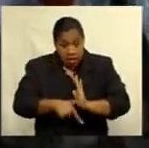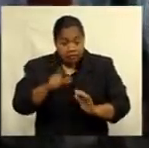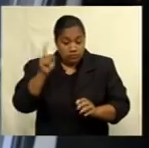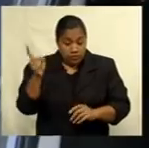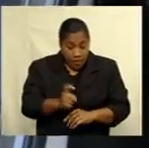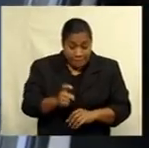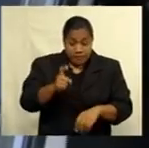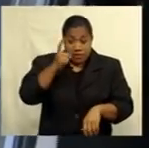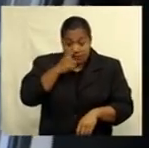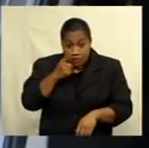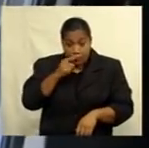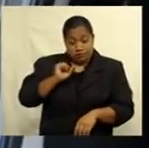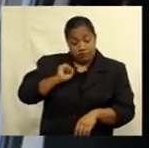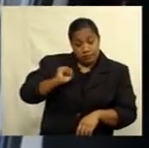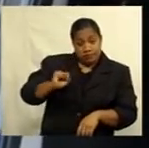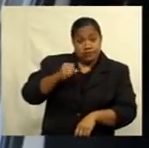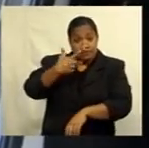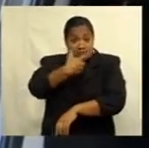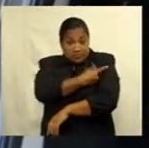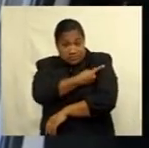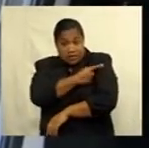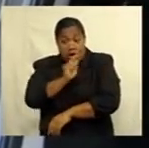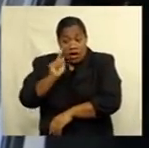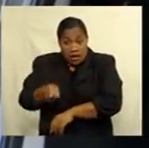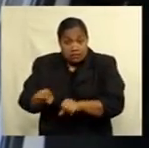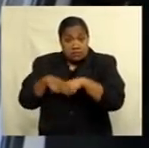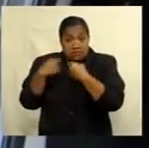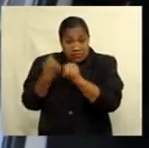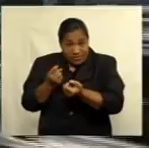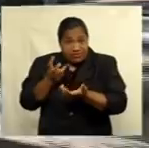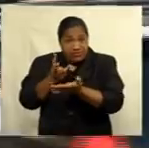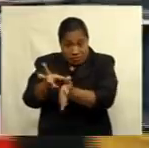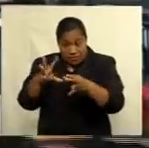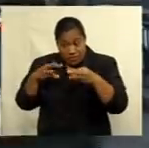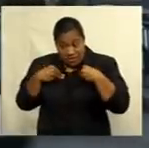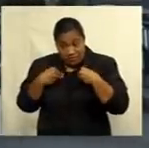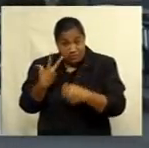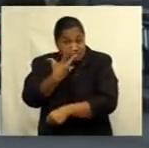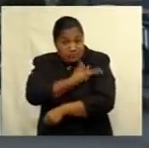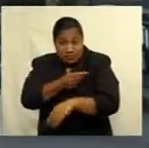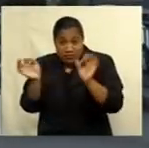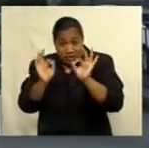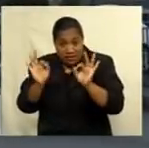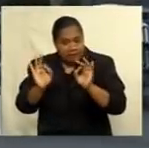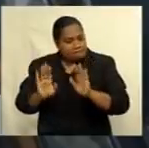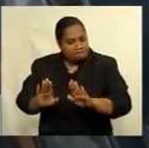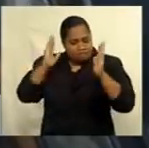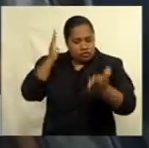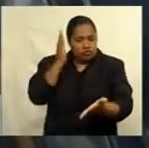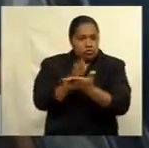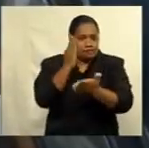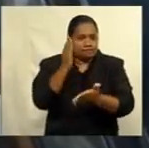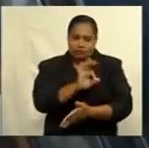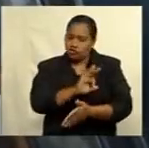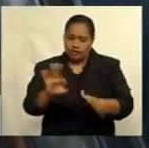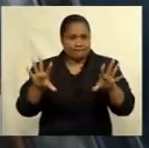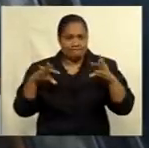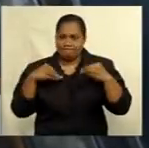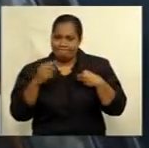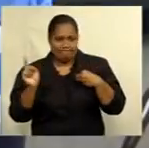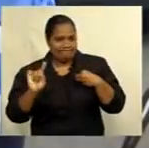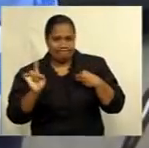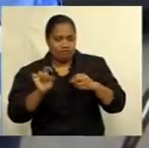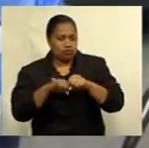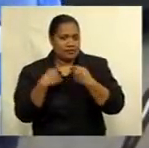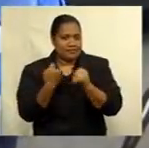jab and as social welfare beneficiaries will not access their benefits. Fiji's stance is that all eligible need to get the jab